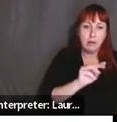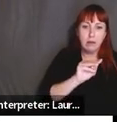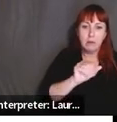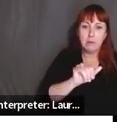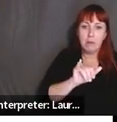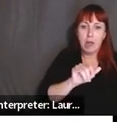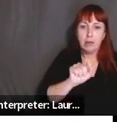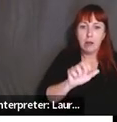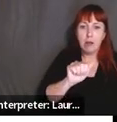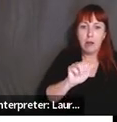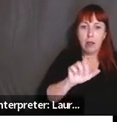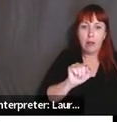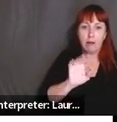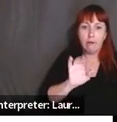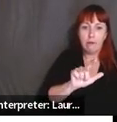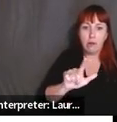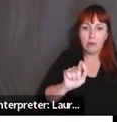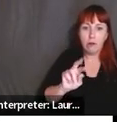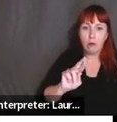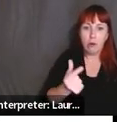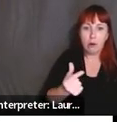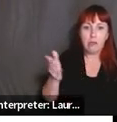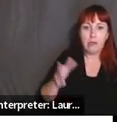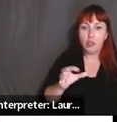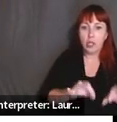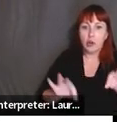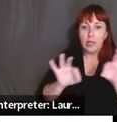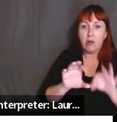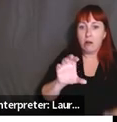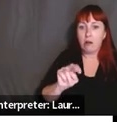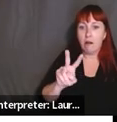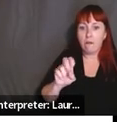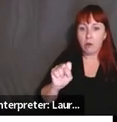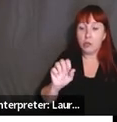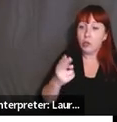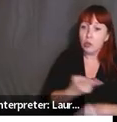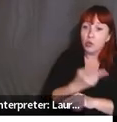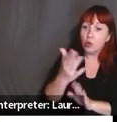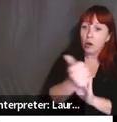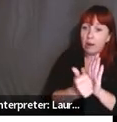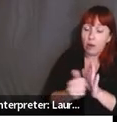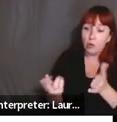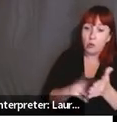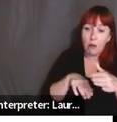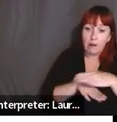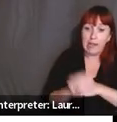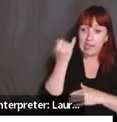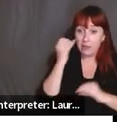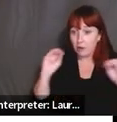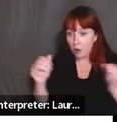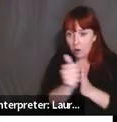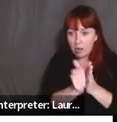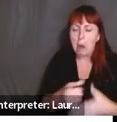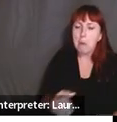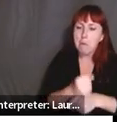.org slash critical convos. There you can use your ACTFL account to log in. If you don't have an account yet, it's not a problem. Just go ahead and